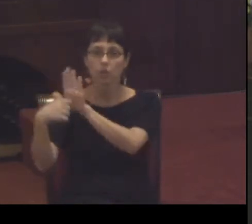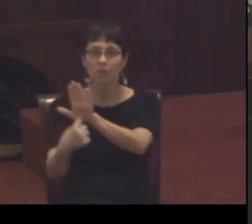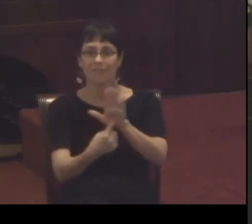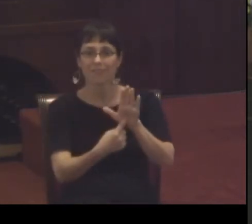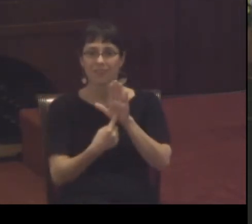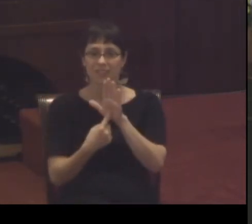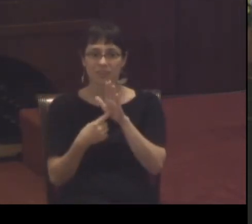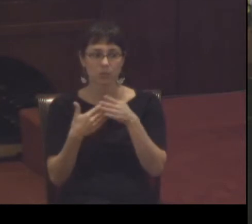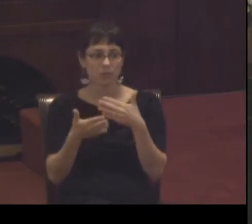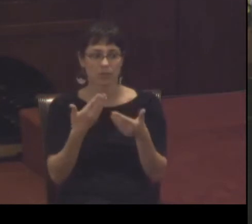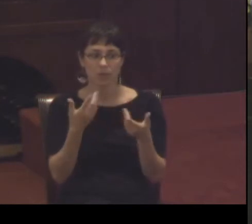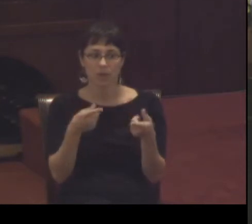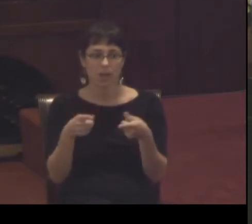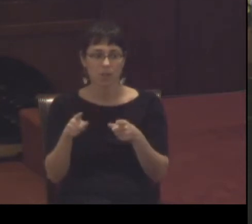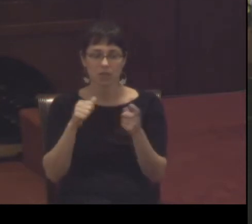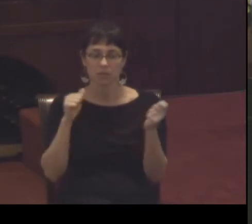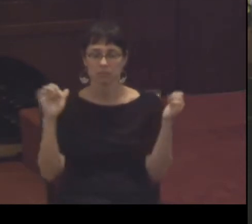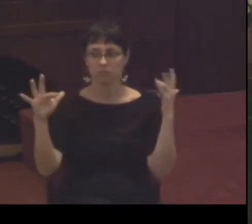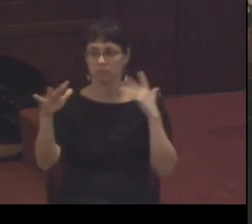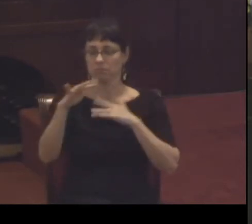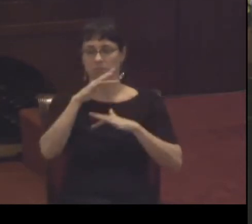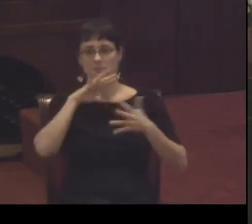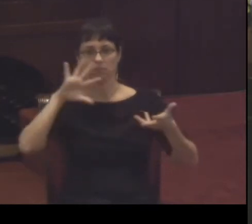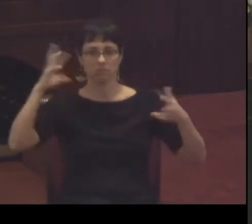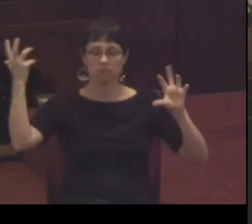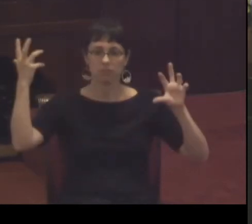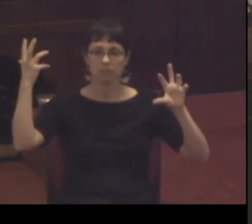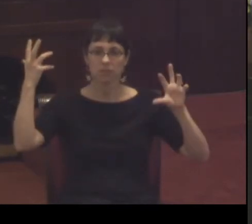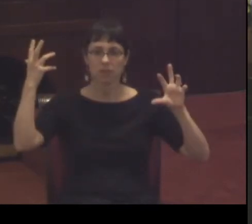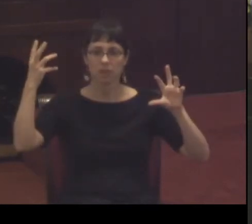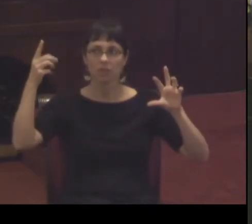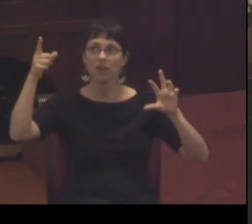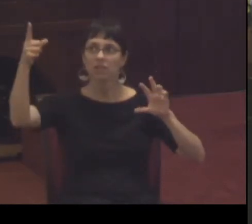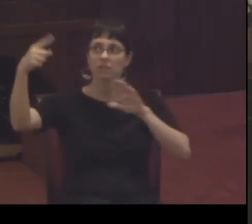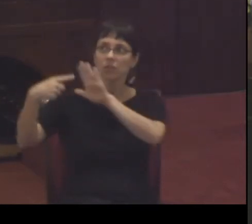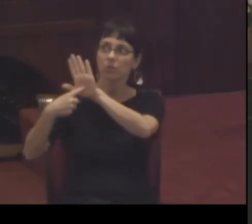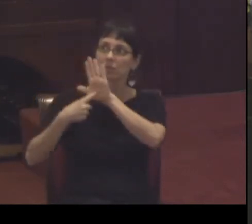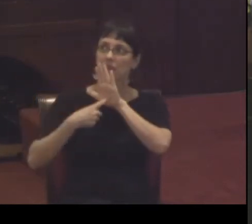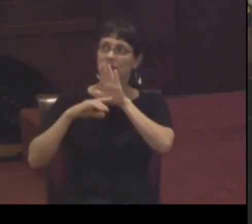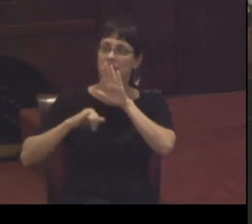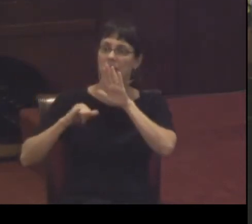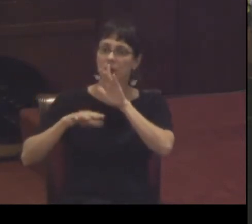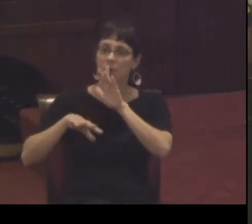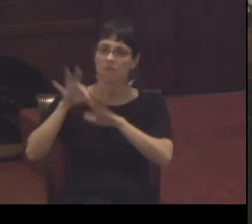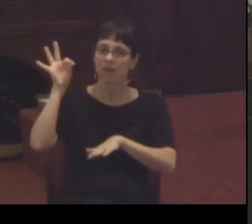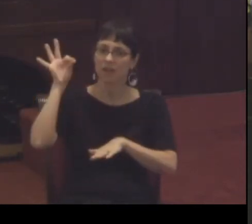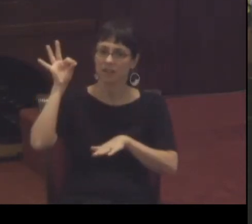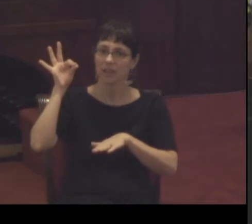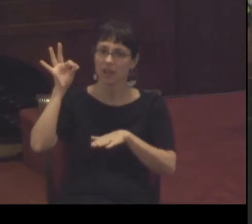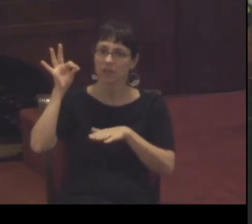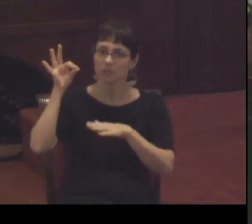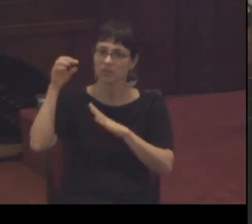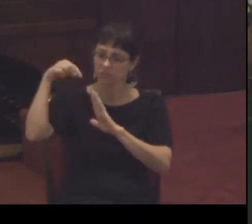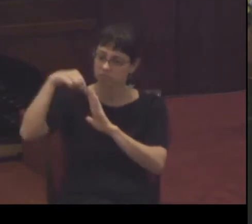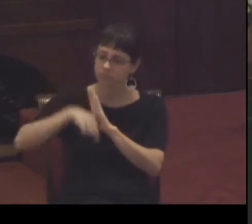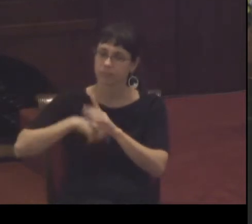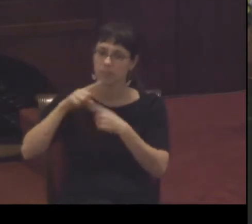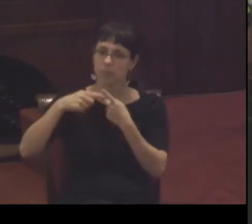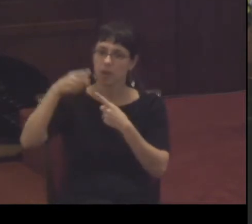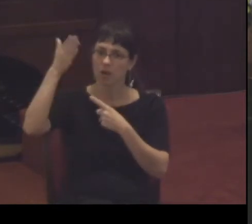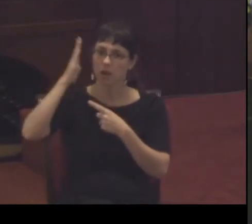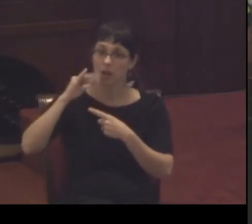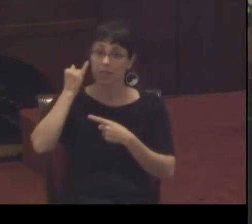the midst of chaos giving us an opportunity to discover things about him that otherwise would have remained a mystery